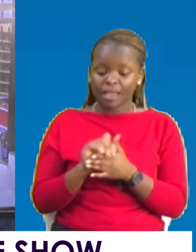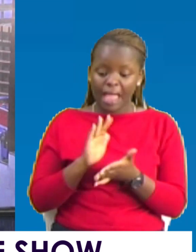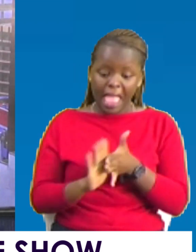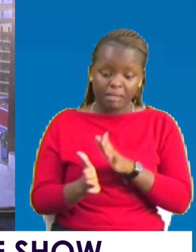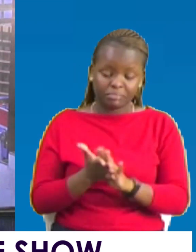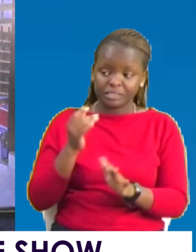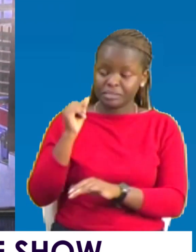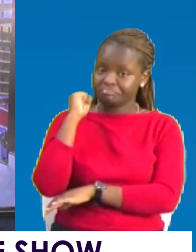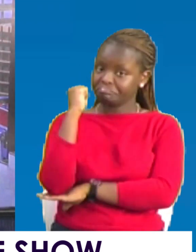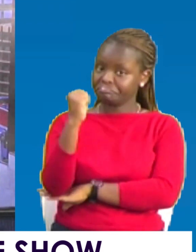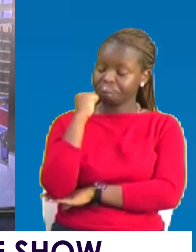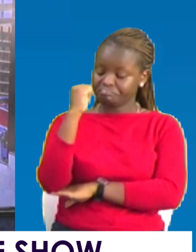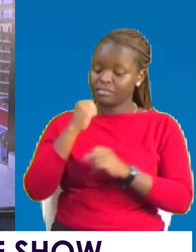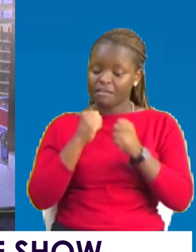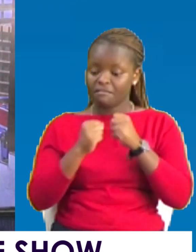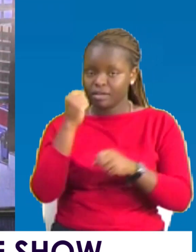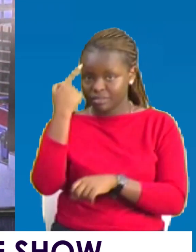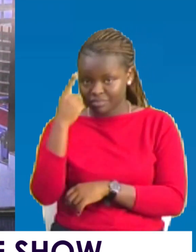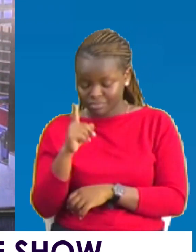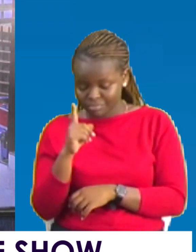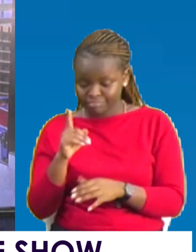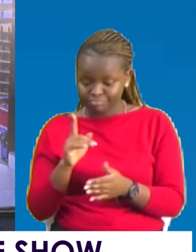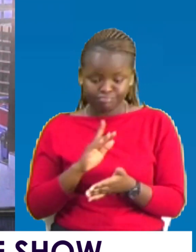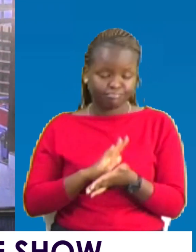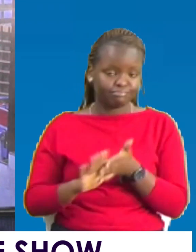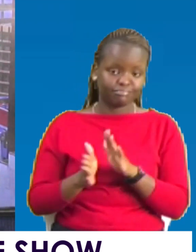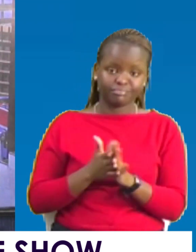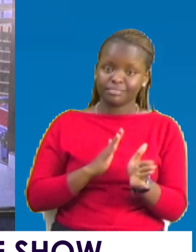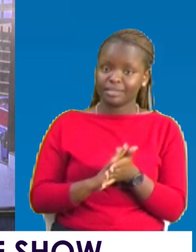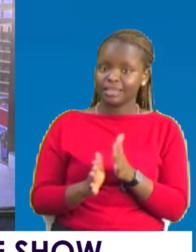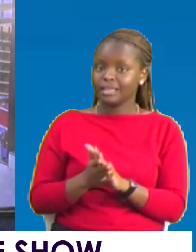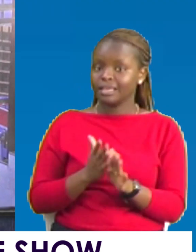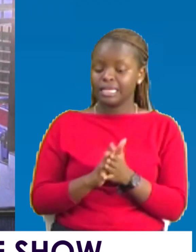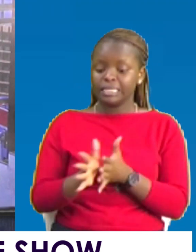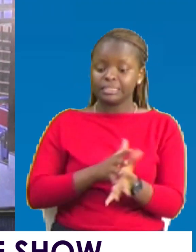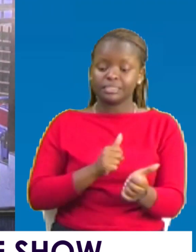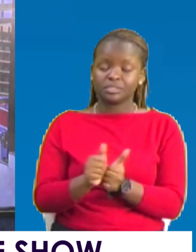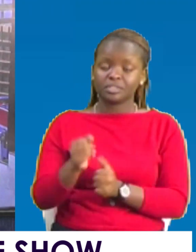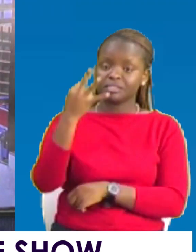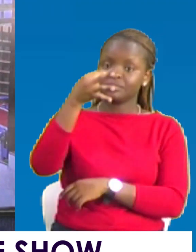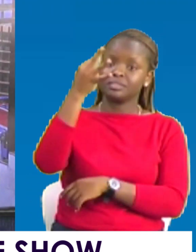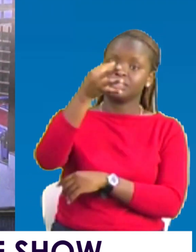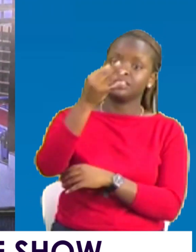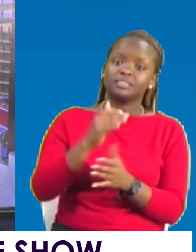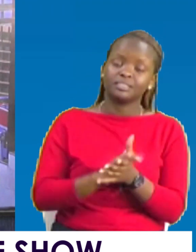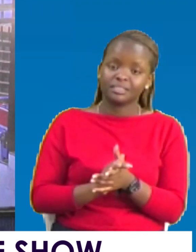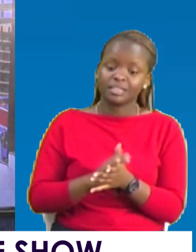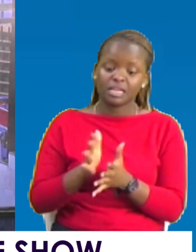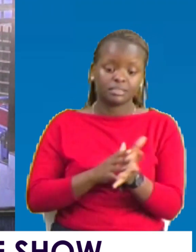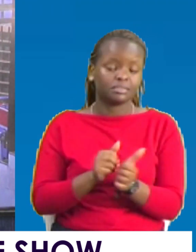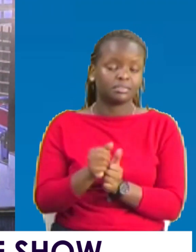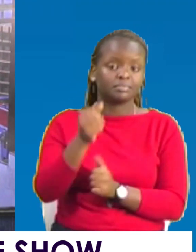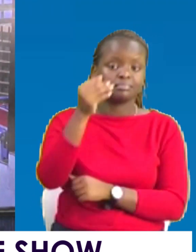politics. You know. Strife in politics for no reason. Destroying destinies. Bringing down destinies.